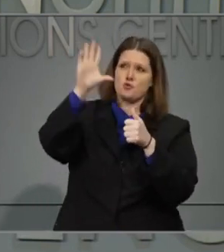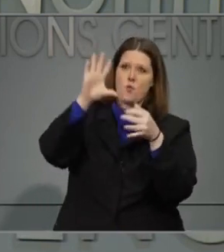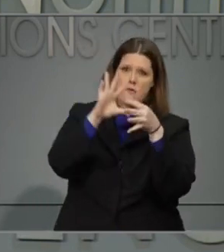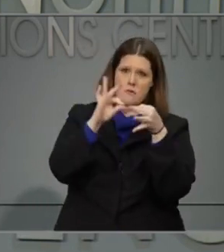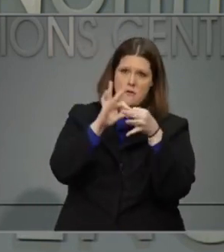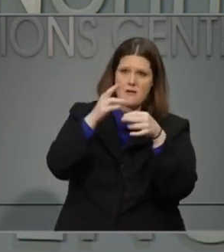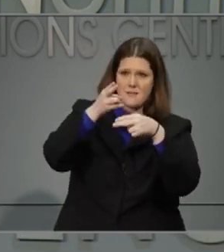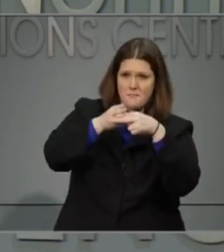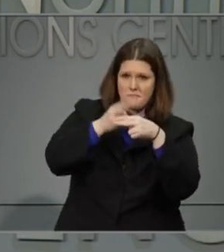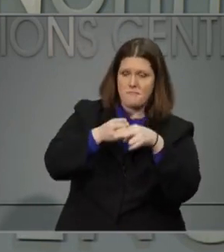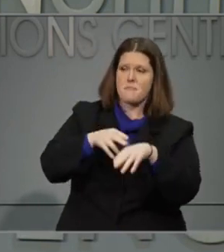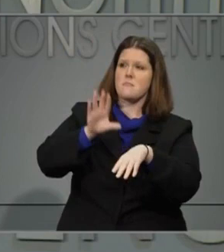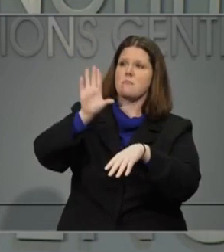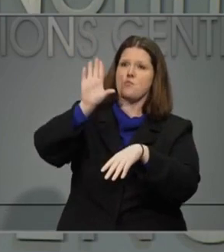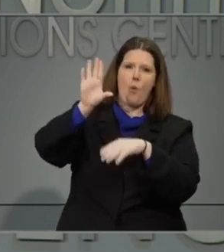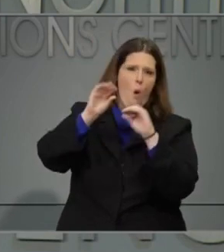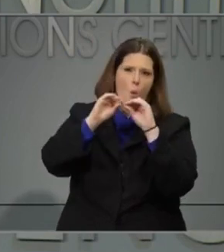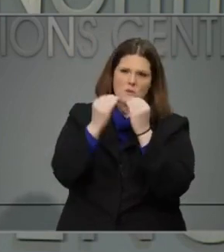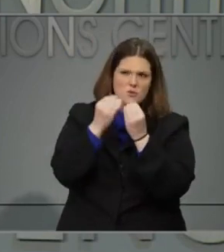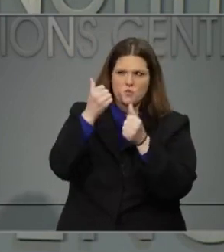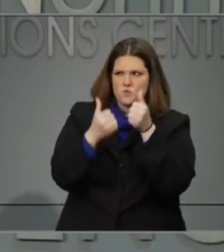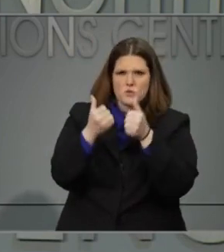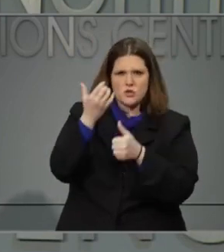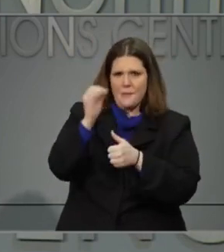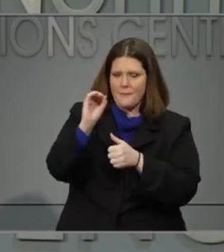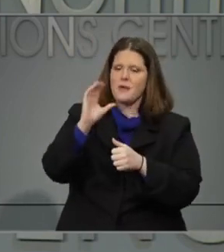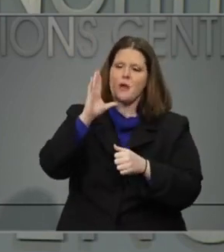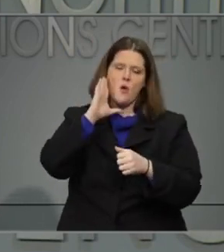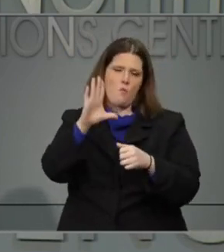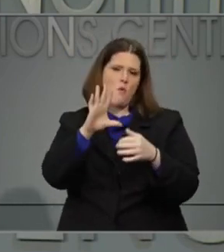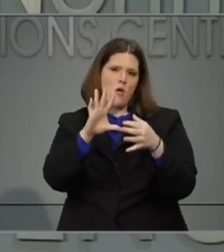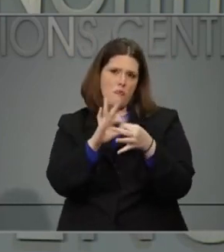you represent, we would appreciate it. We'll take our first question.